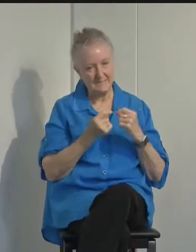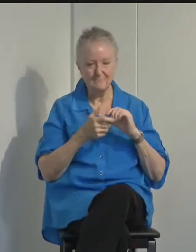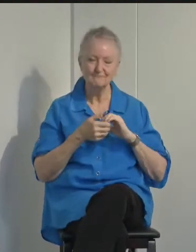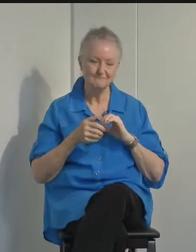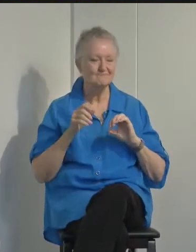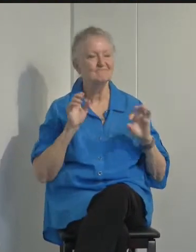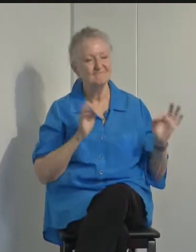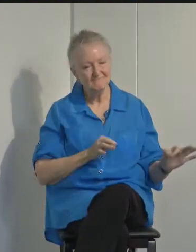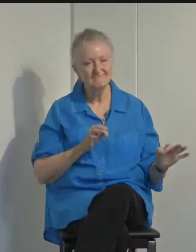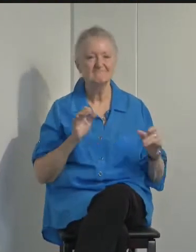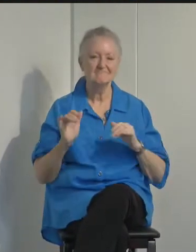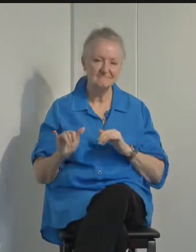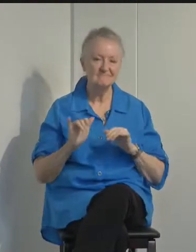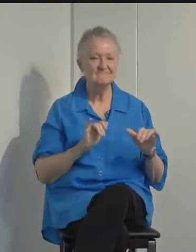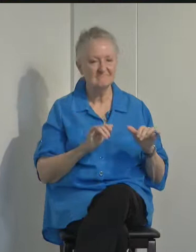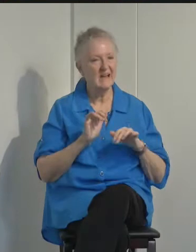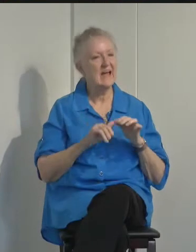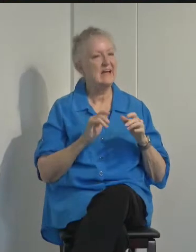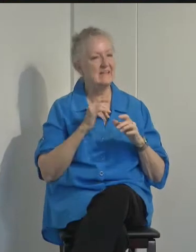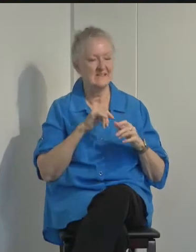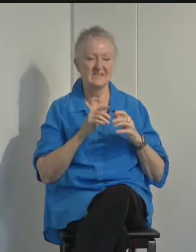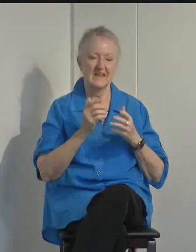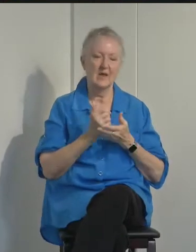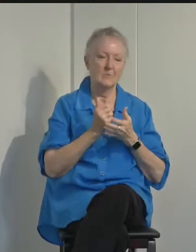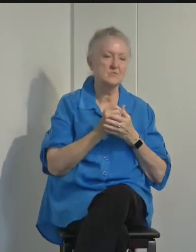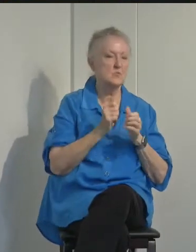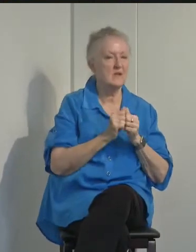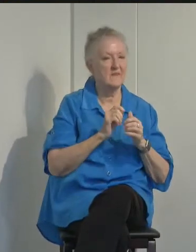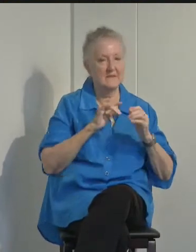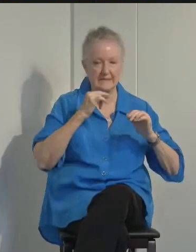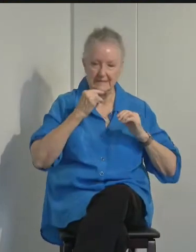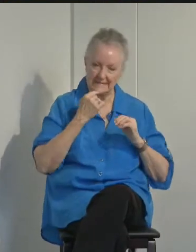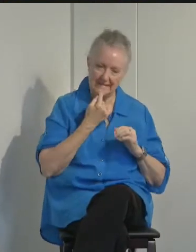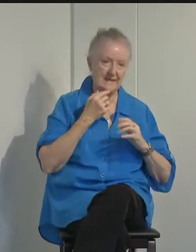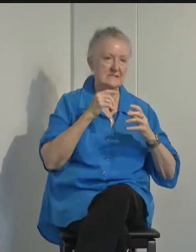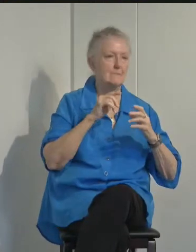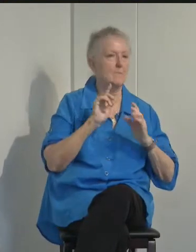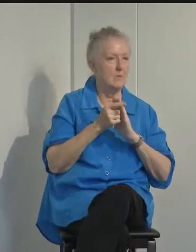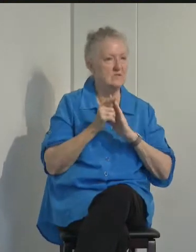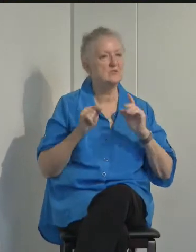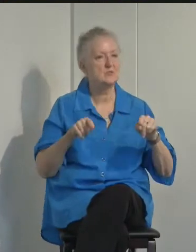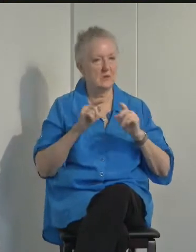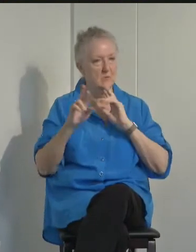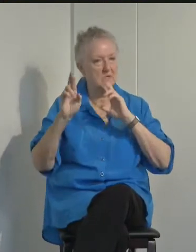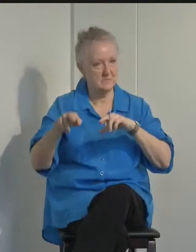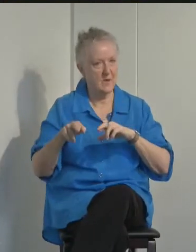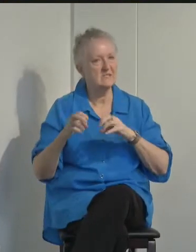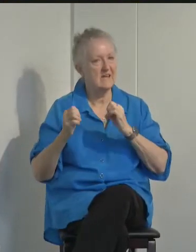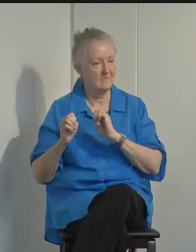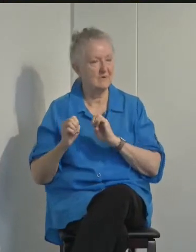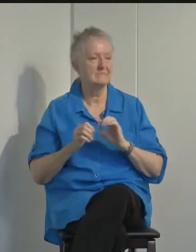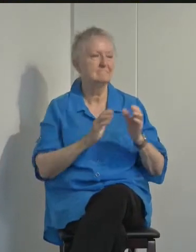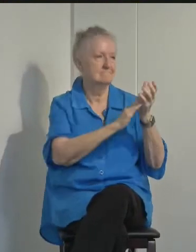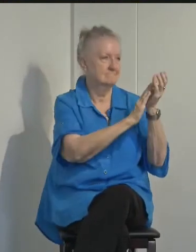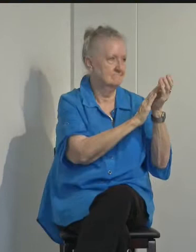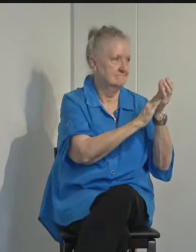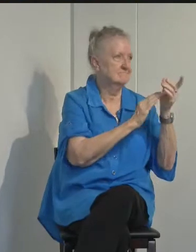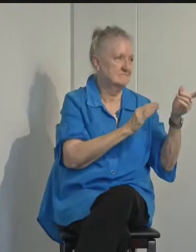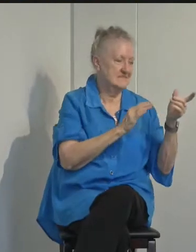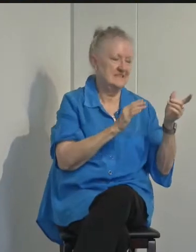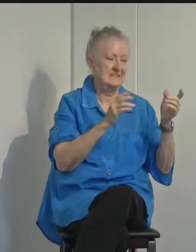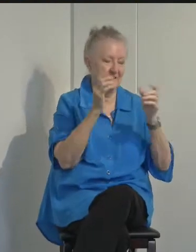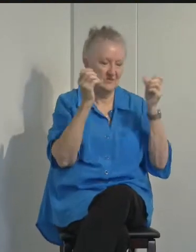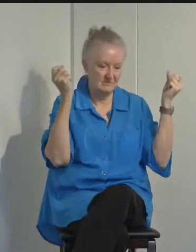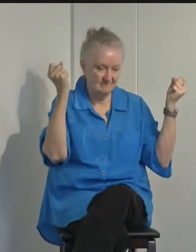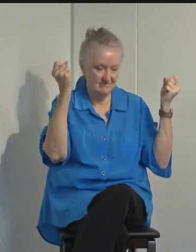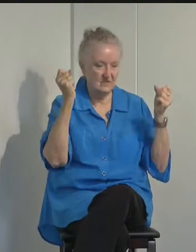certainly diffuses intense moments during our response efforts. Kudos to you, Dr. Ansorg, and congratulations